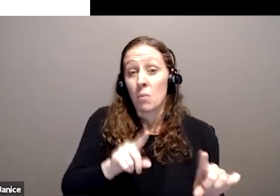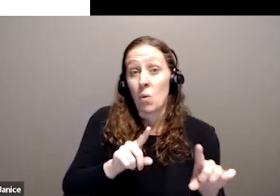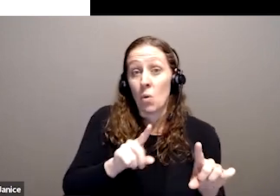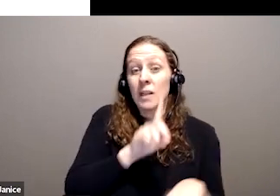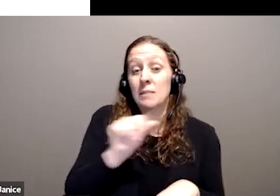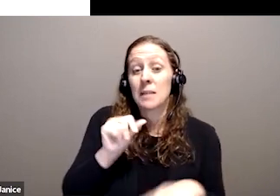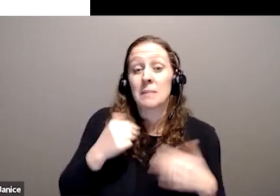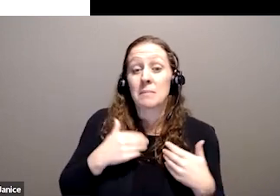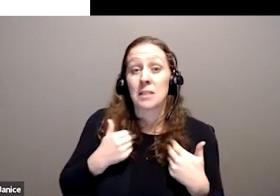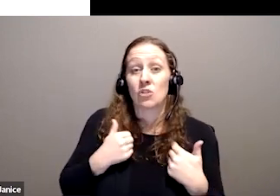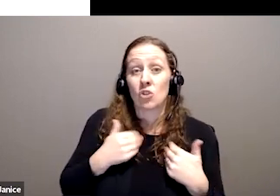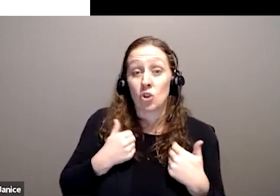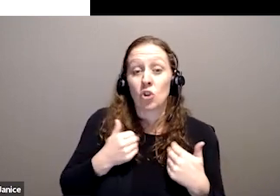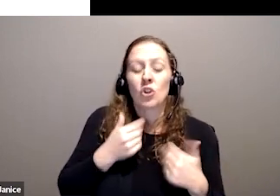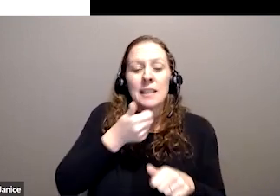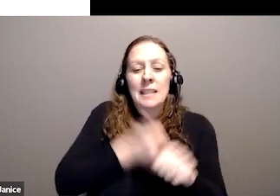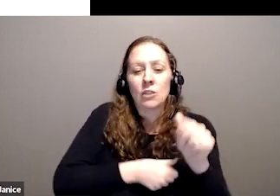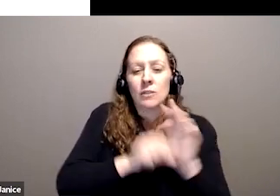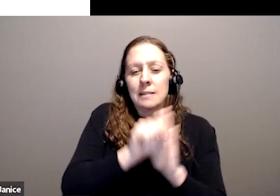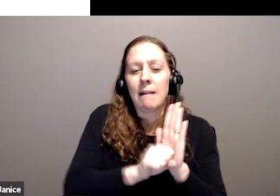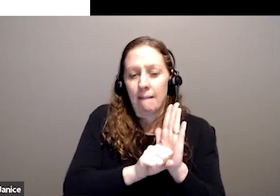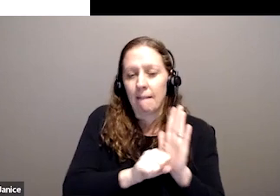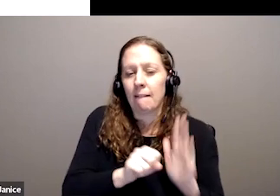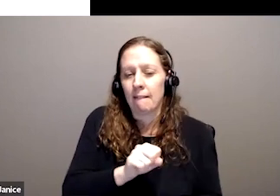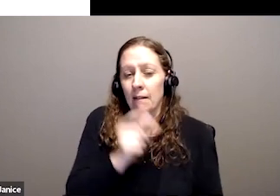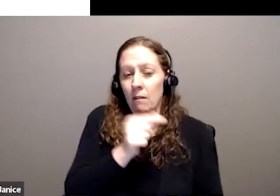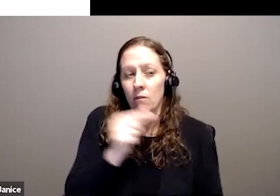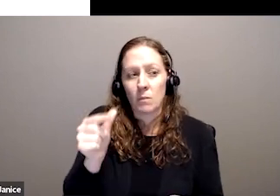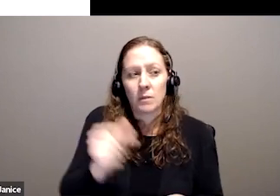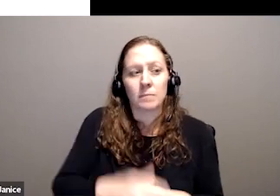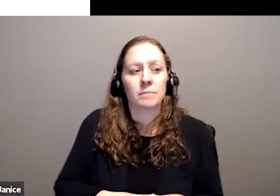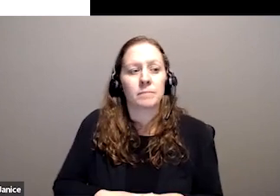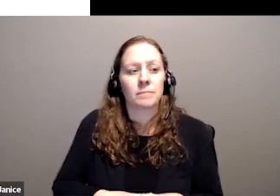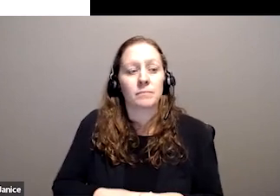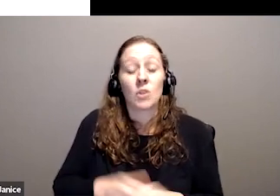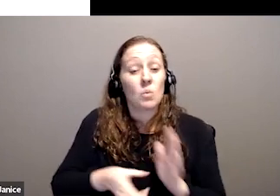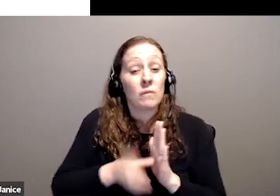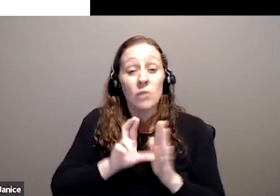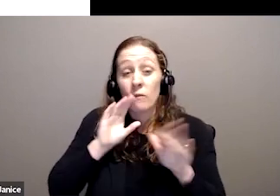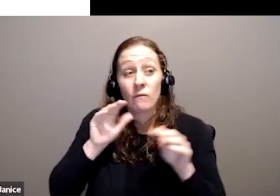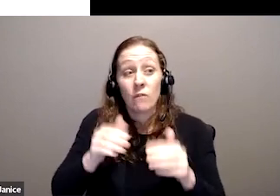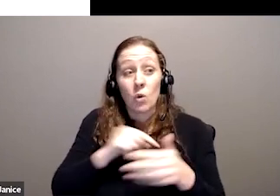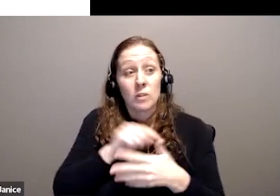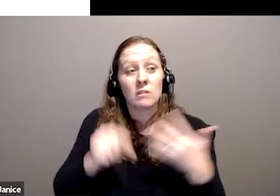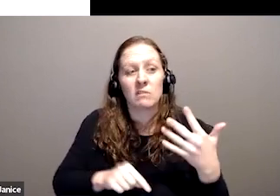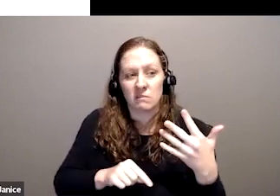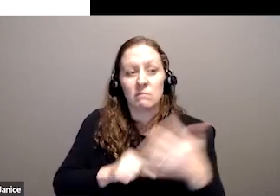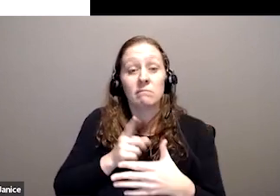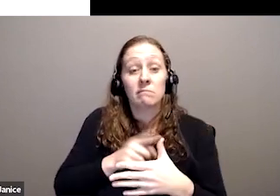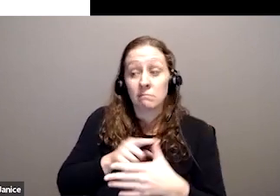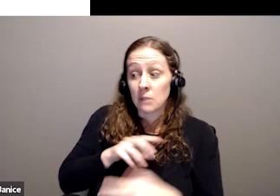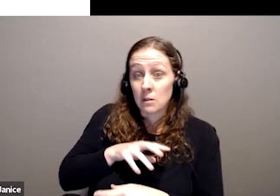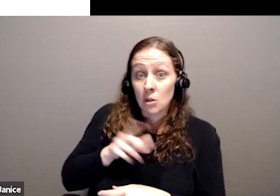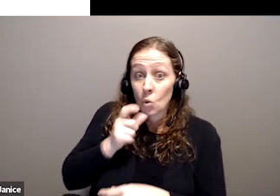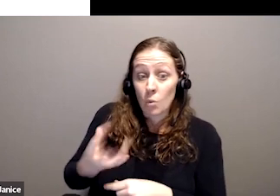ministers in our state governments. The review is focusing on the issues listed there. The participant